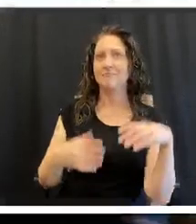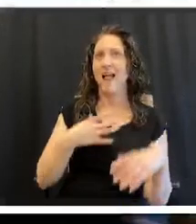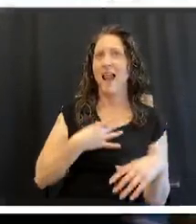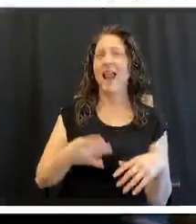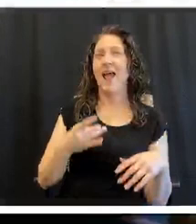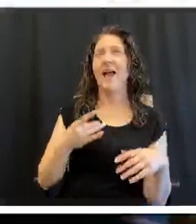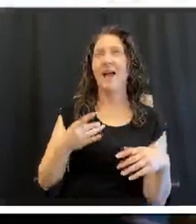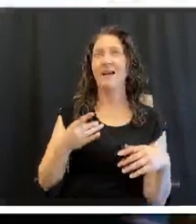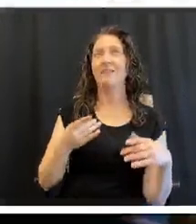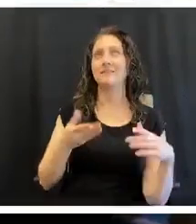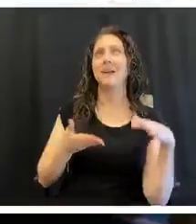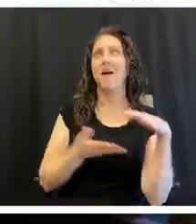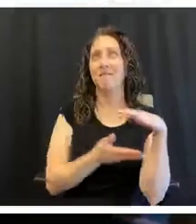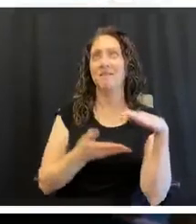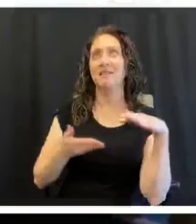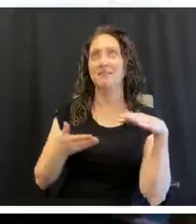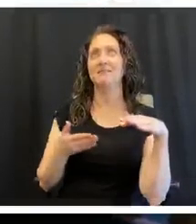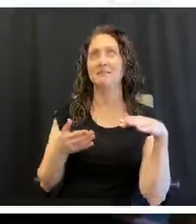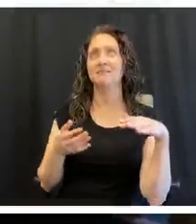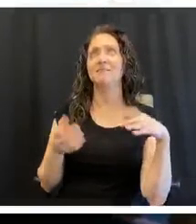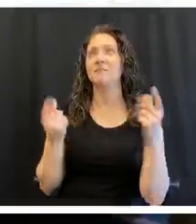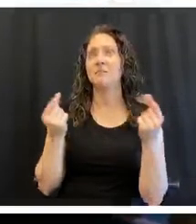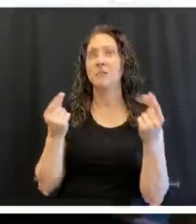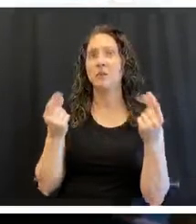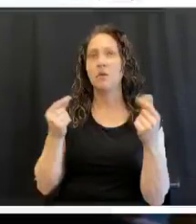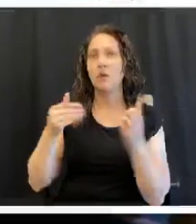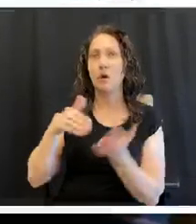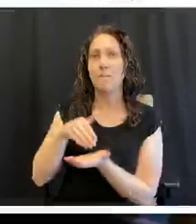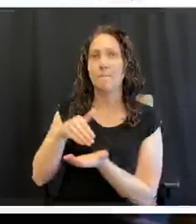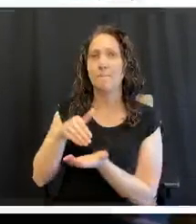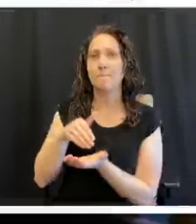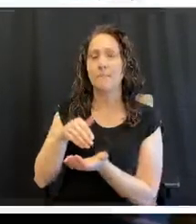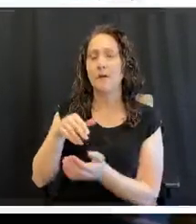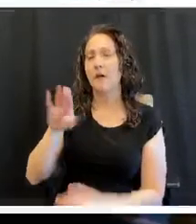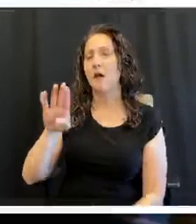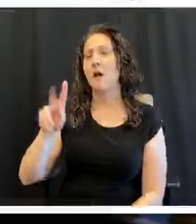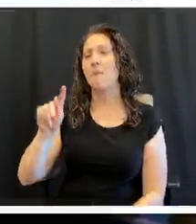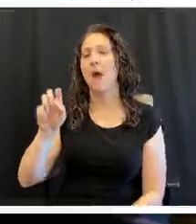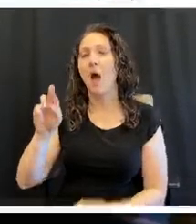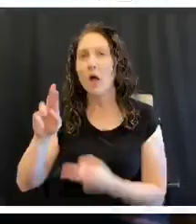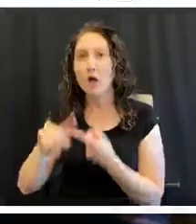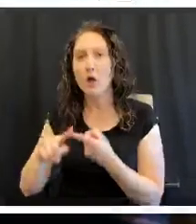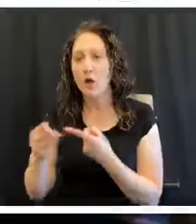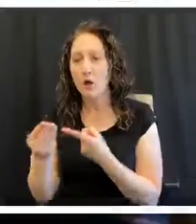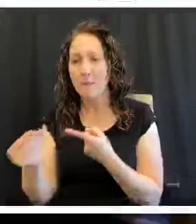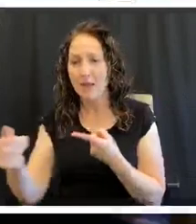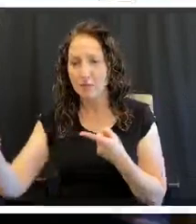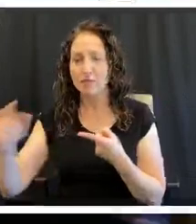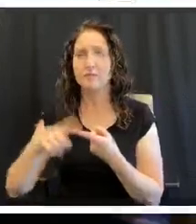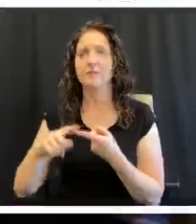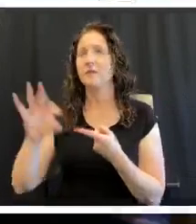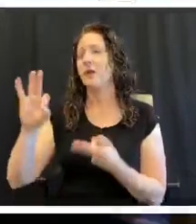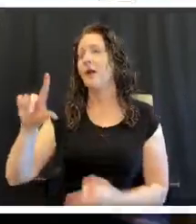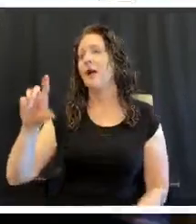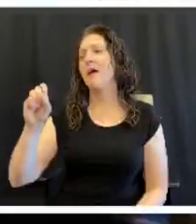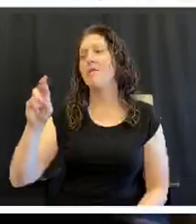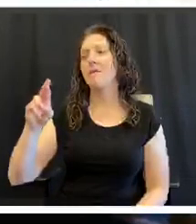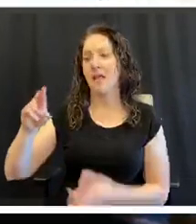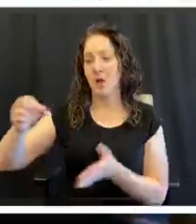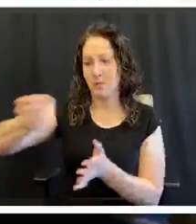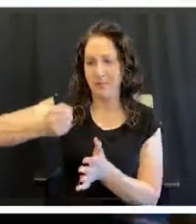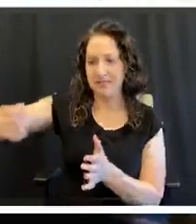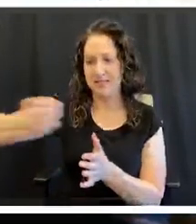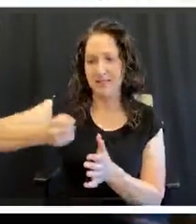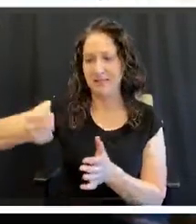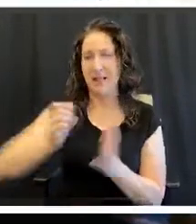take and melt your butter and add your flour, and you stir it together, and then put it in the oven.